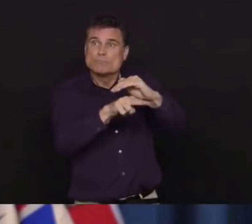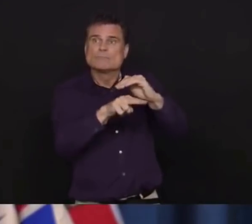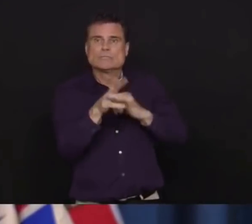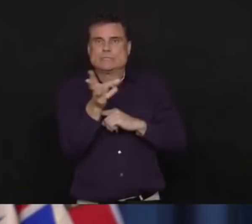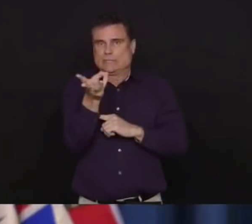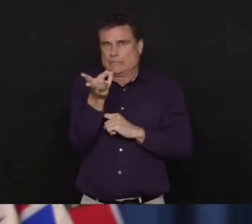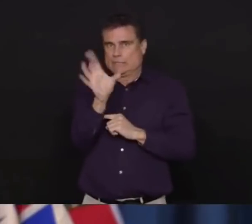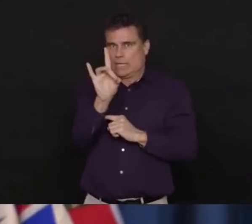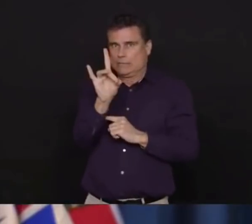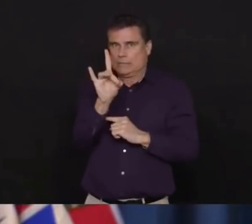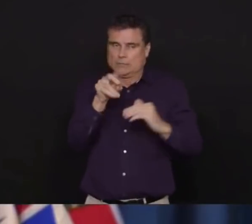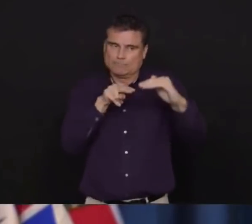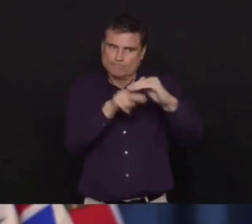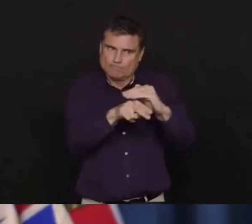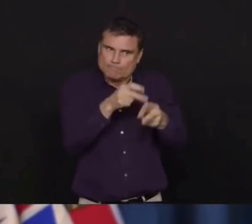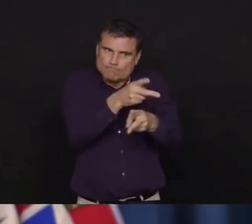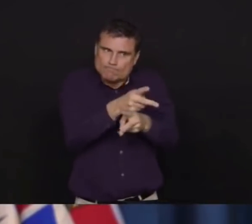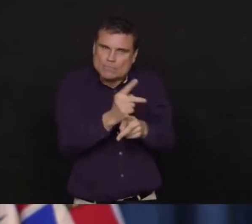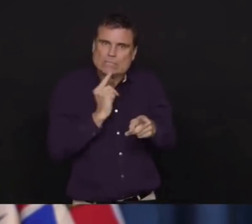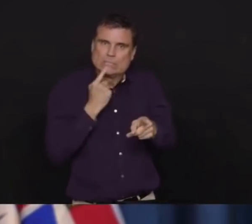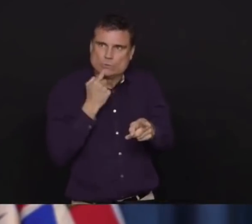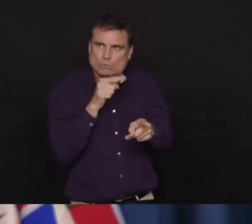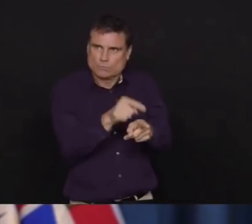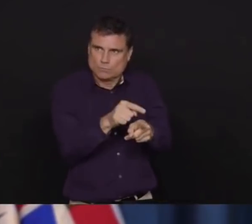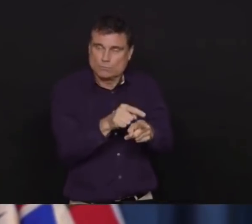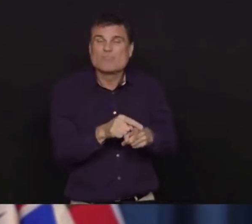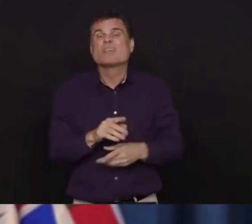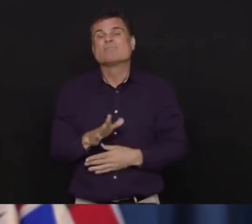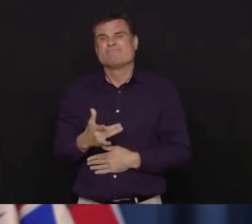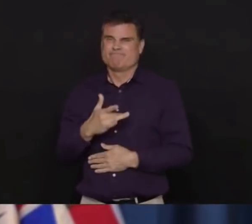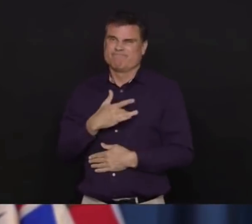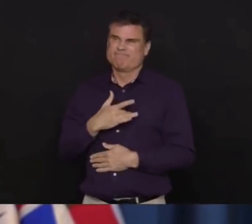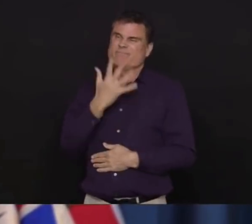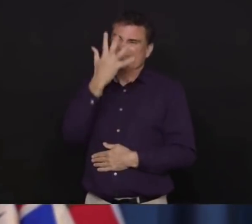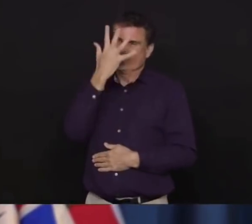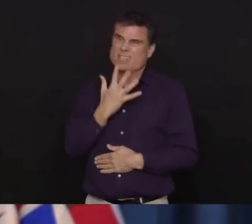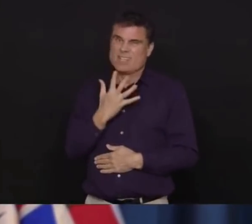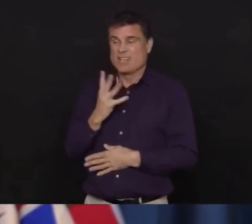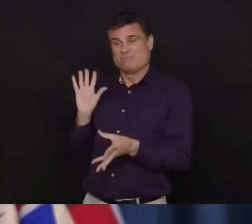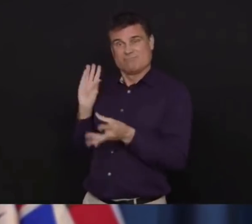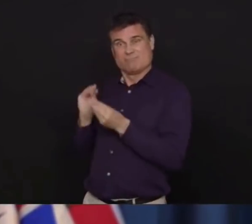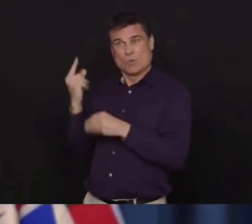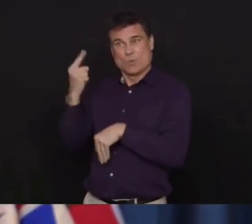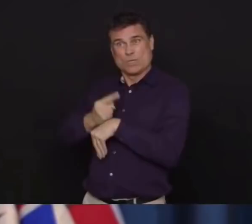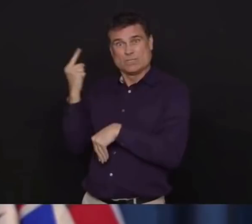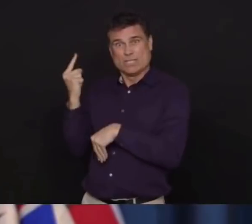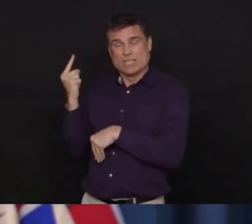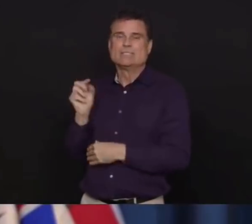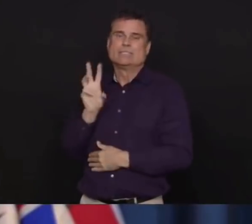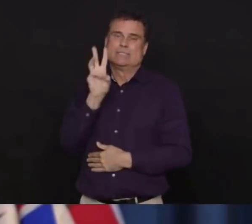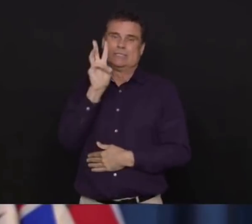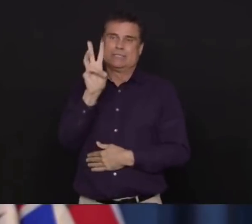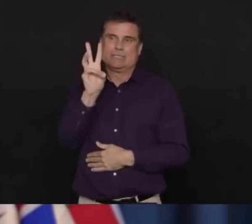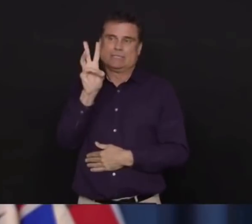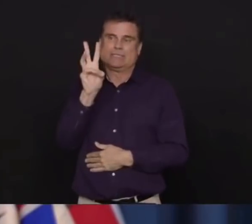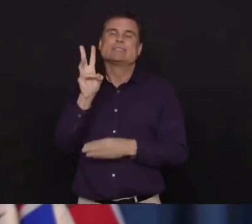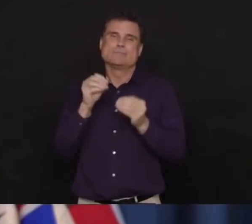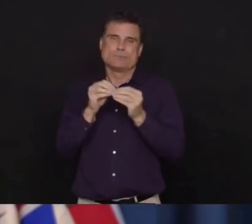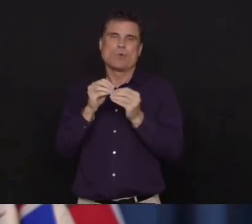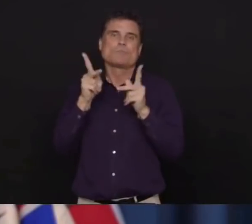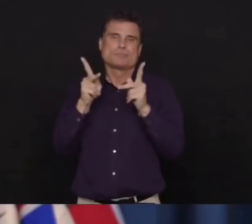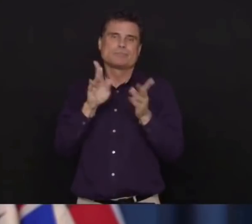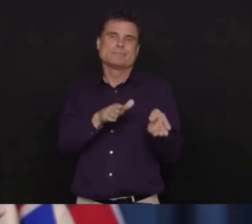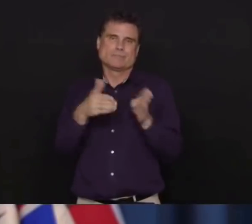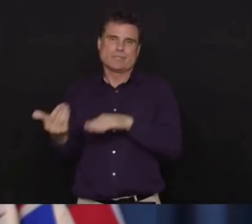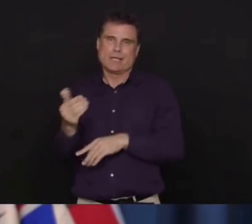we have had an additional six deaths over the past 24 hours in British Columbia, bringing the total number of people